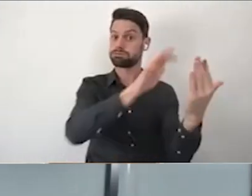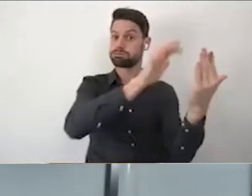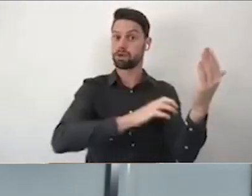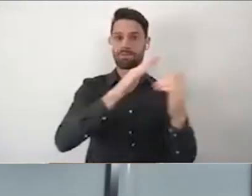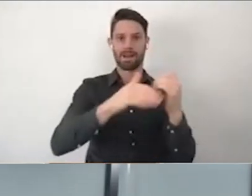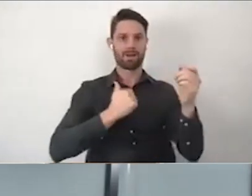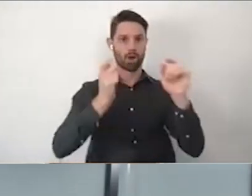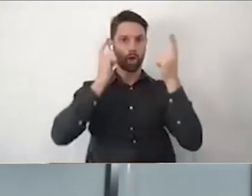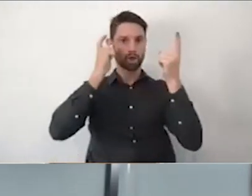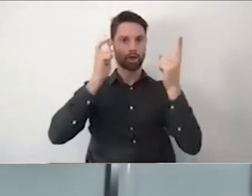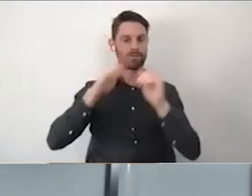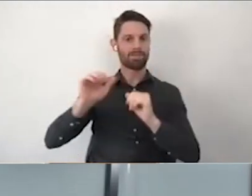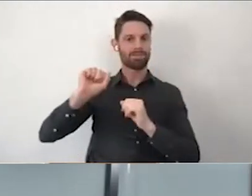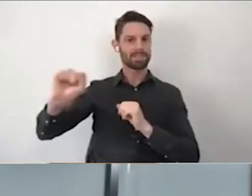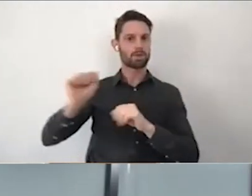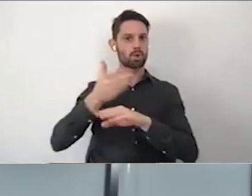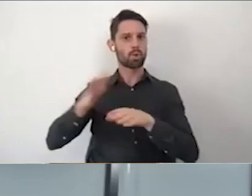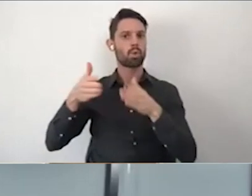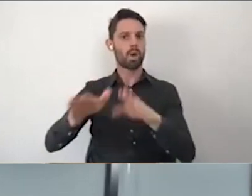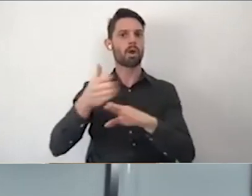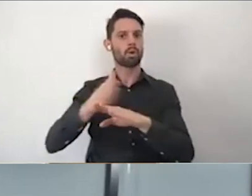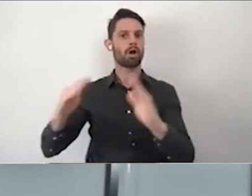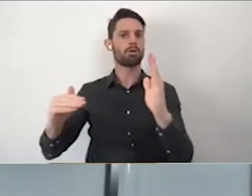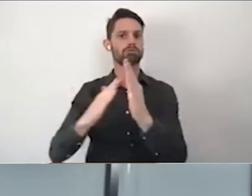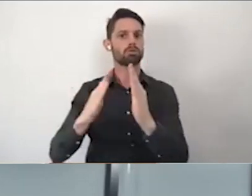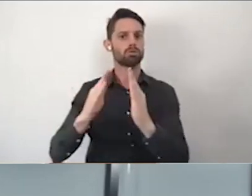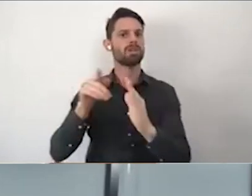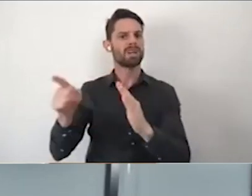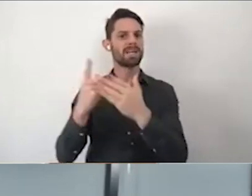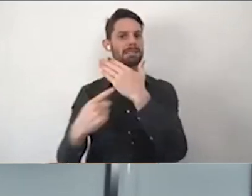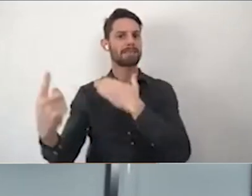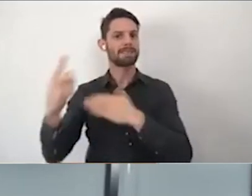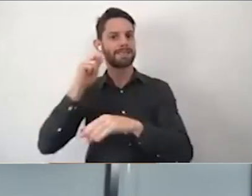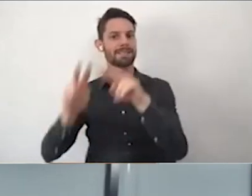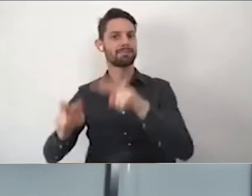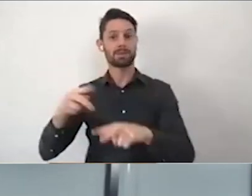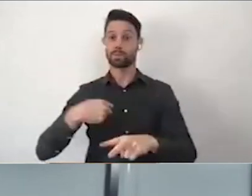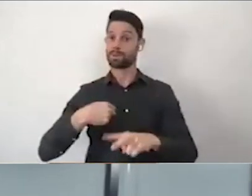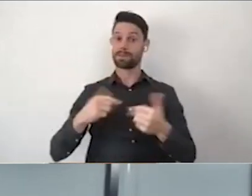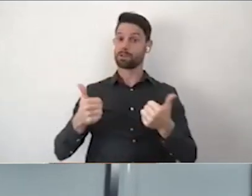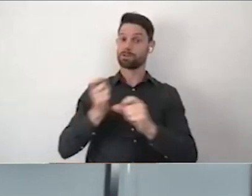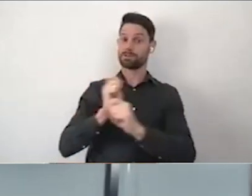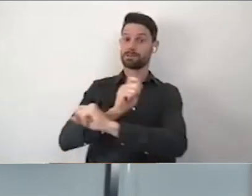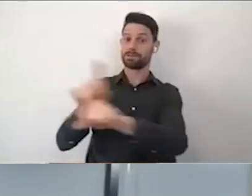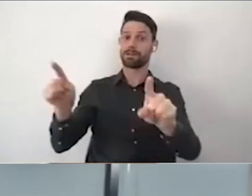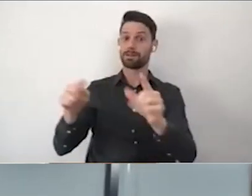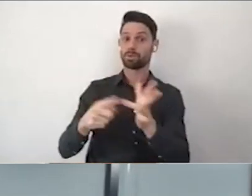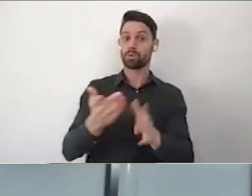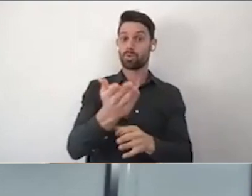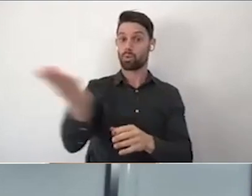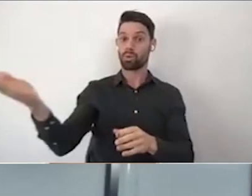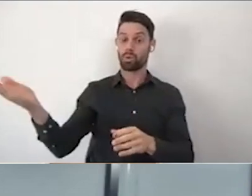assessments to the NDIA, which has been sent to you and we'll also put a link now in the chat.